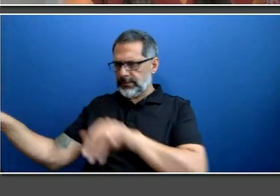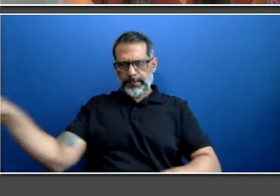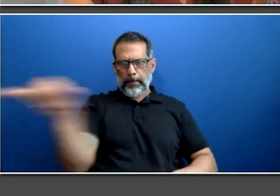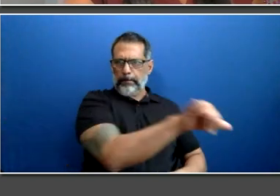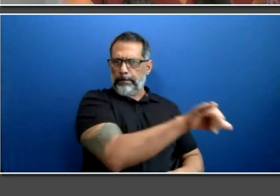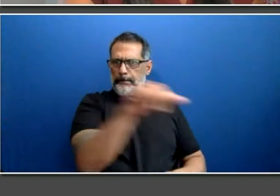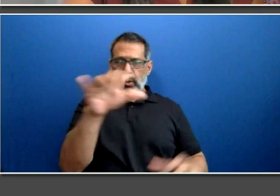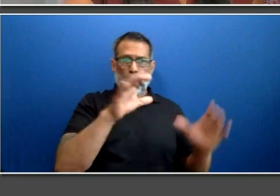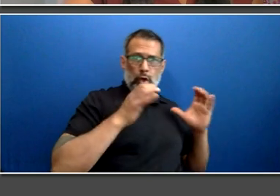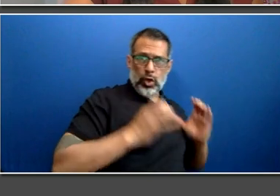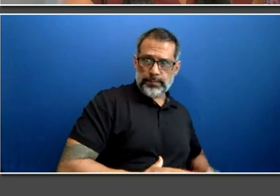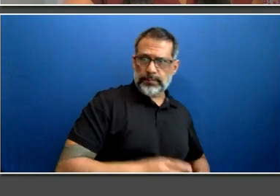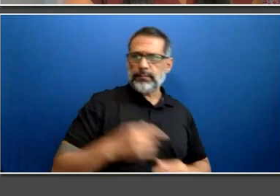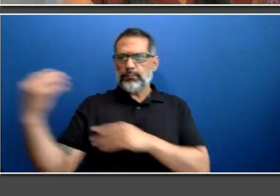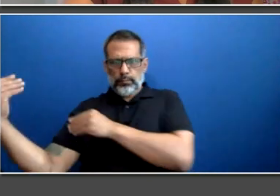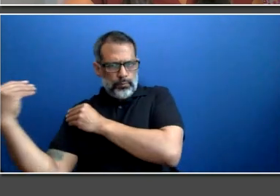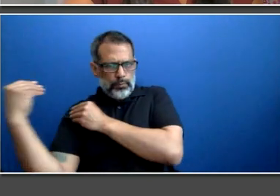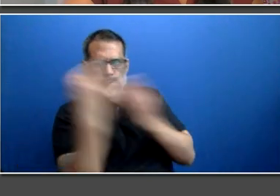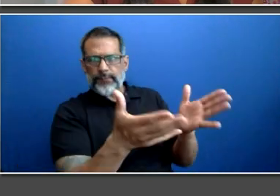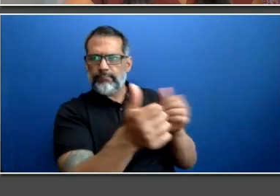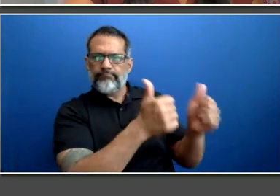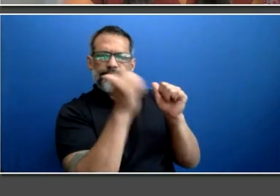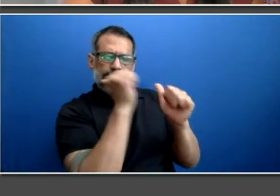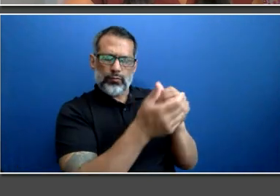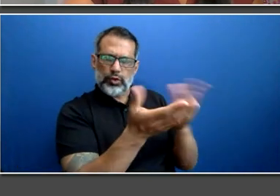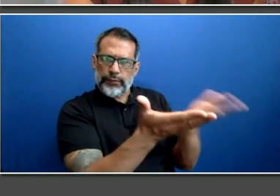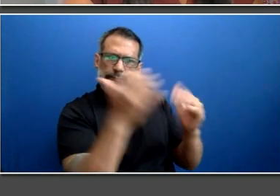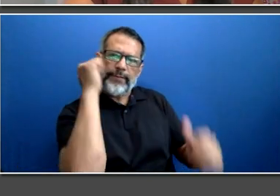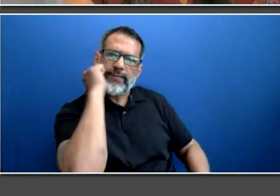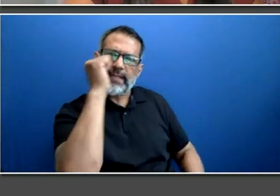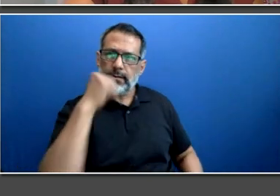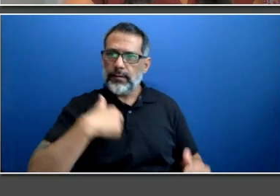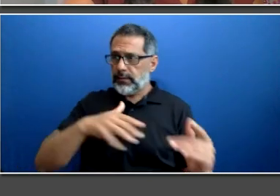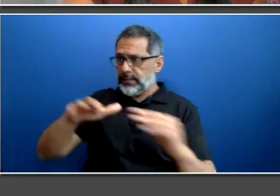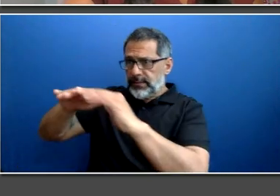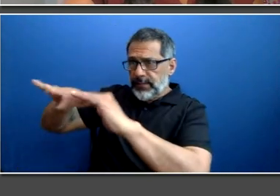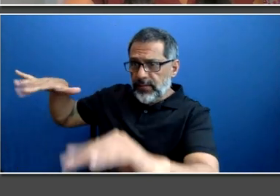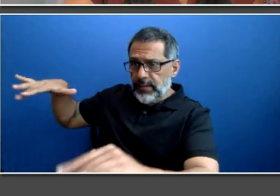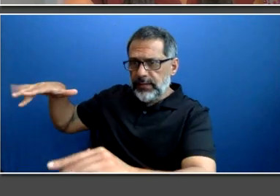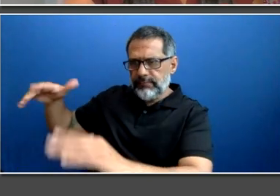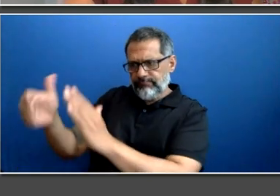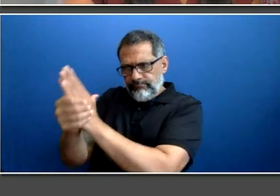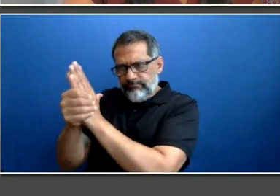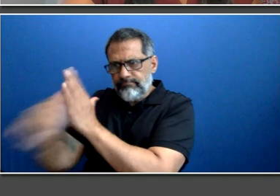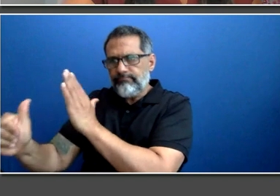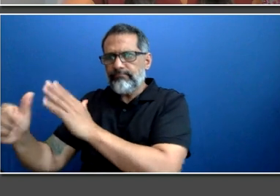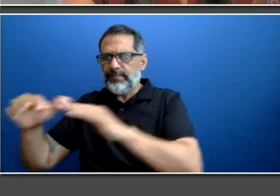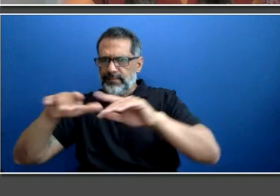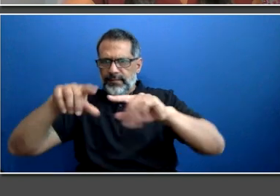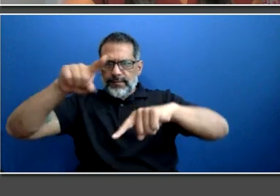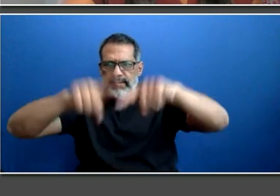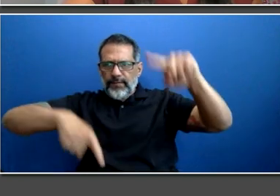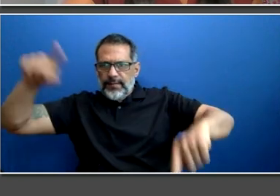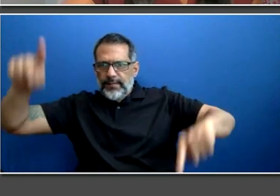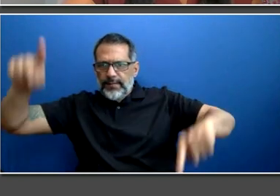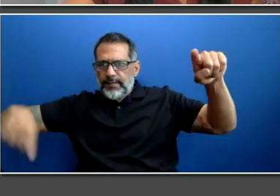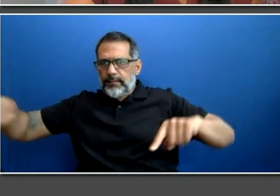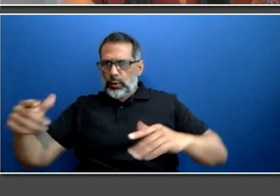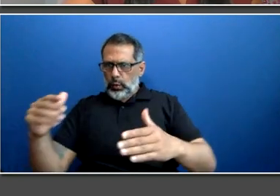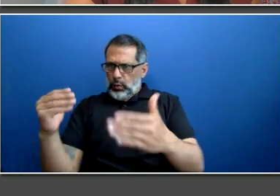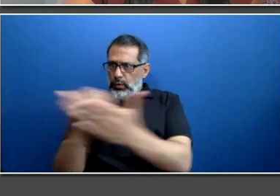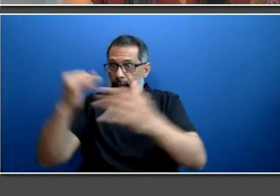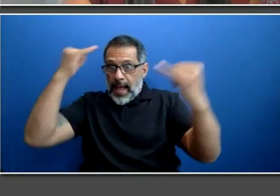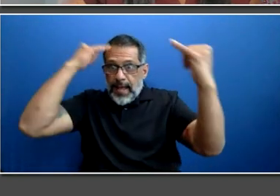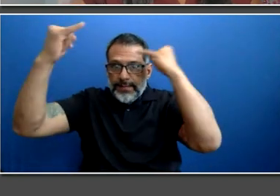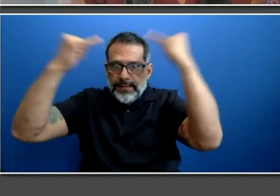that has people with a variety of backgrounds and skills will generate new ideas and help companies to grow while improving